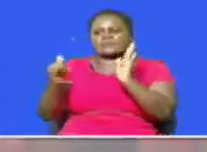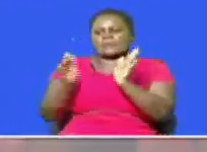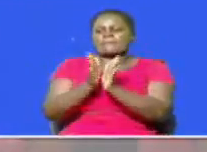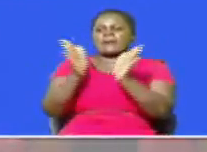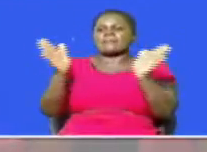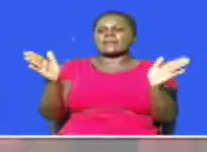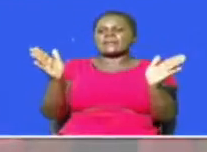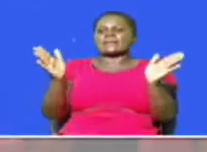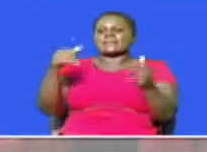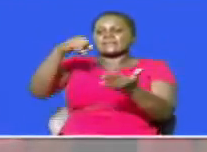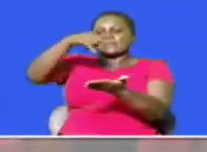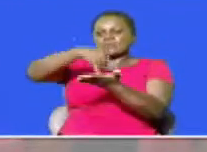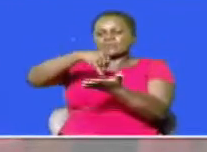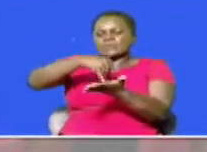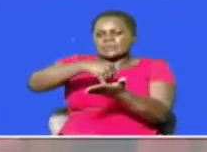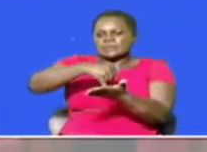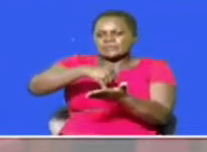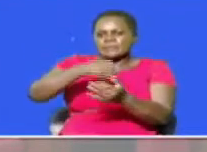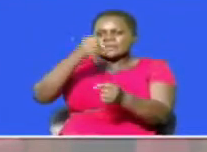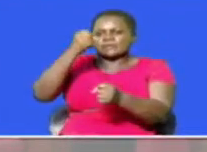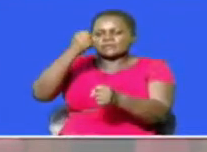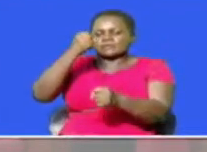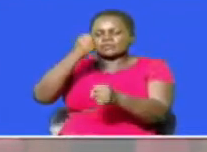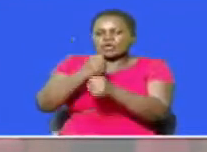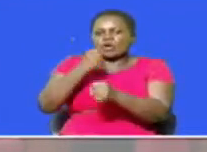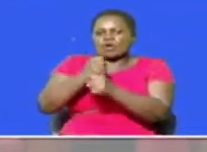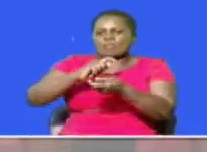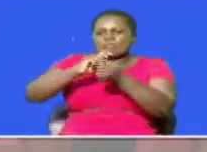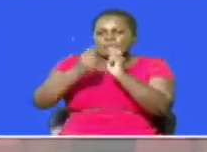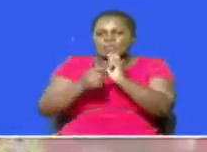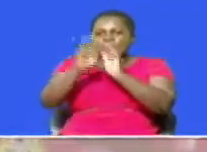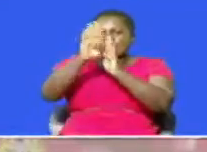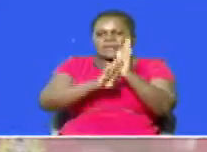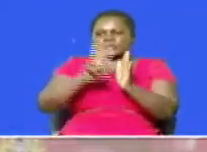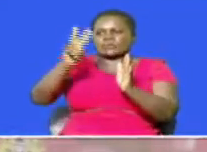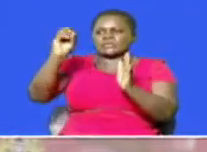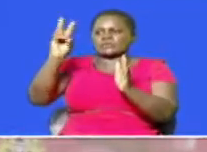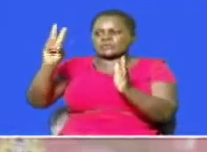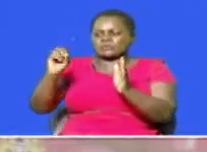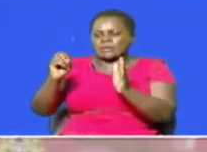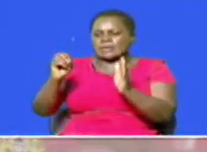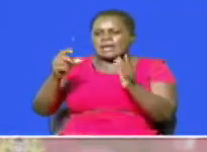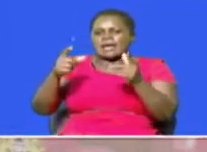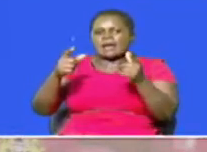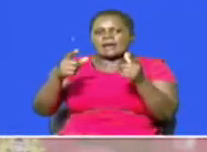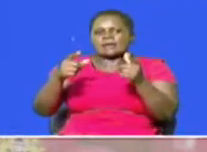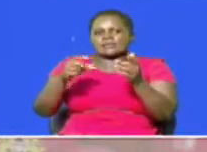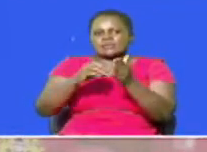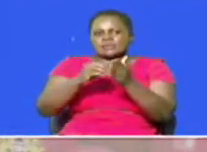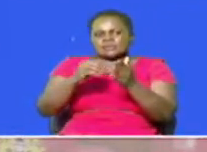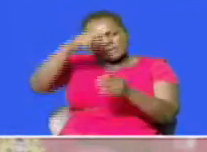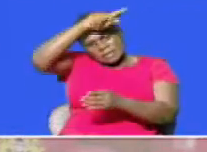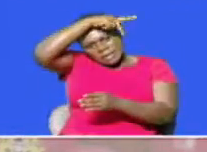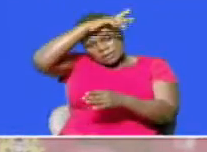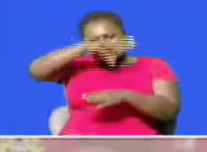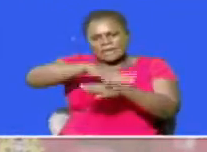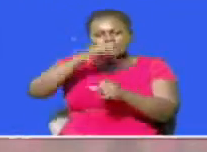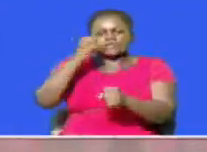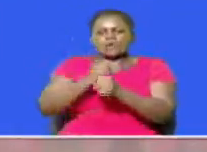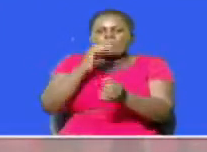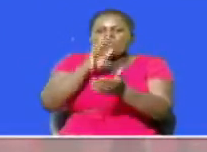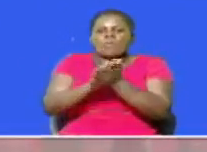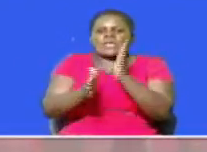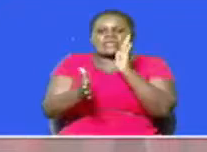citizens among the laws include the employment amendment bill 2021 that paves way for graduates to seek jobs